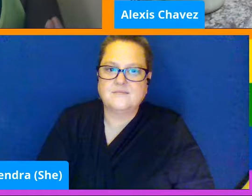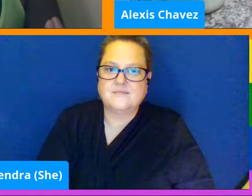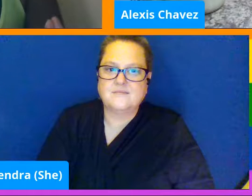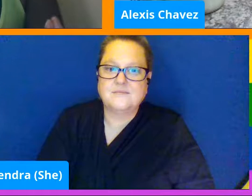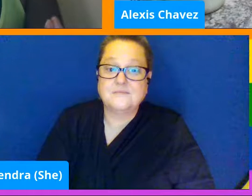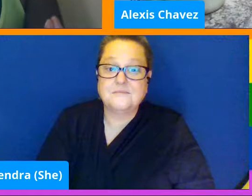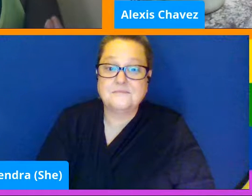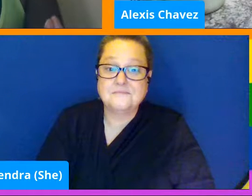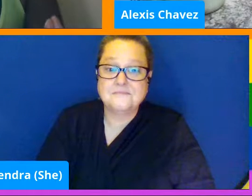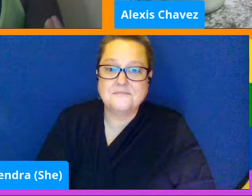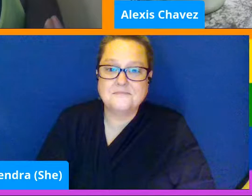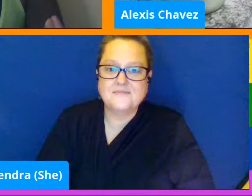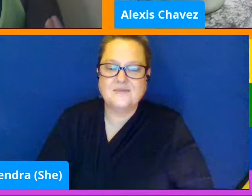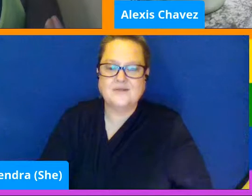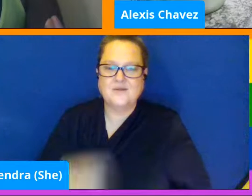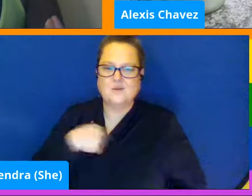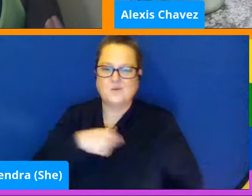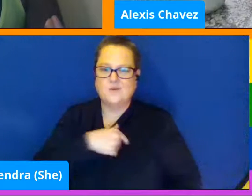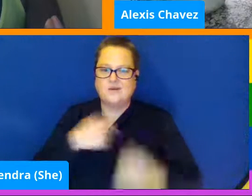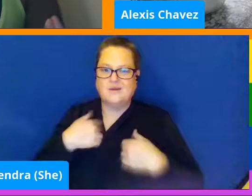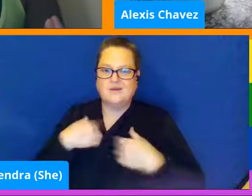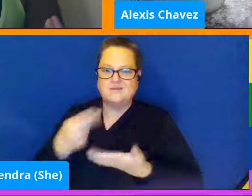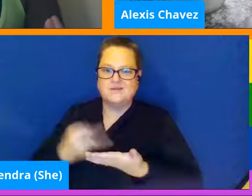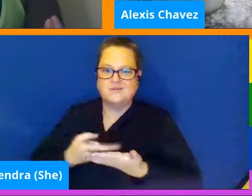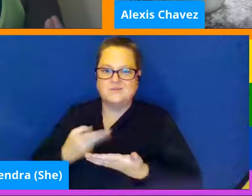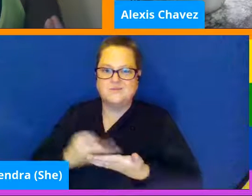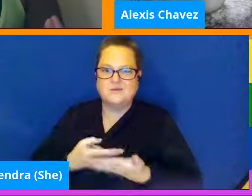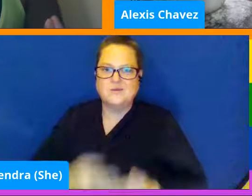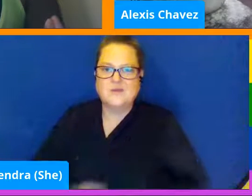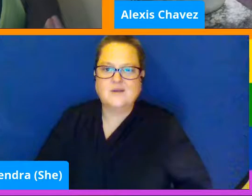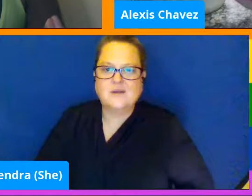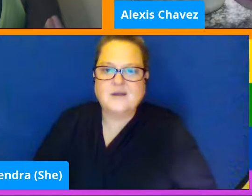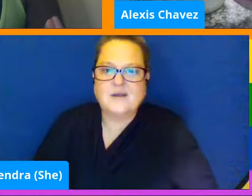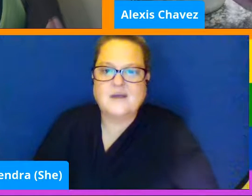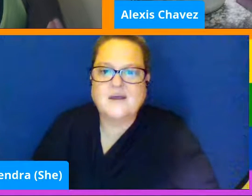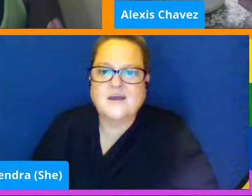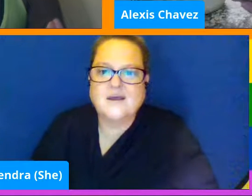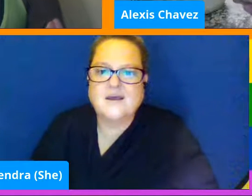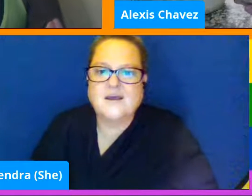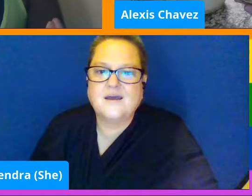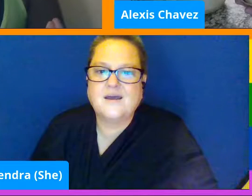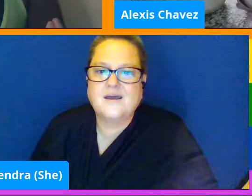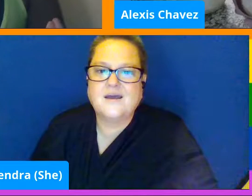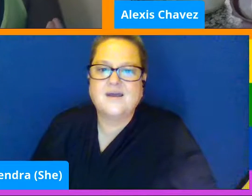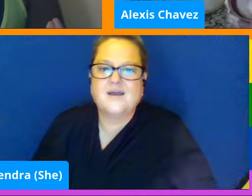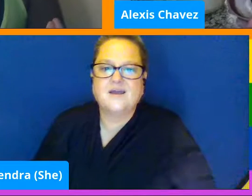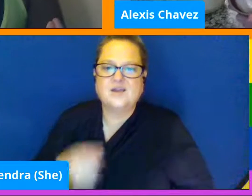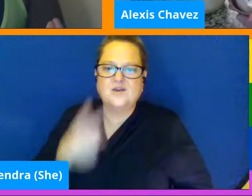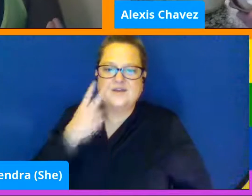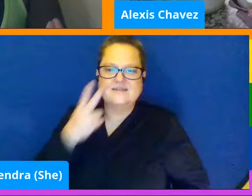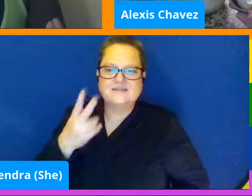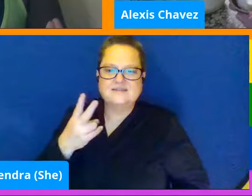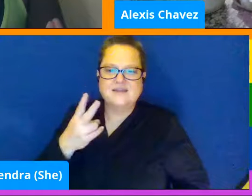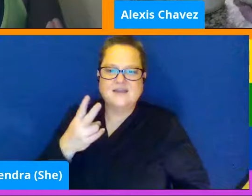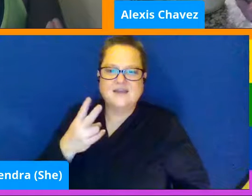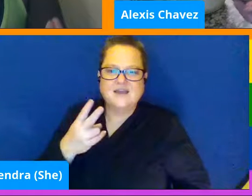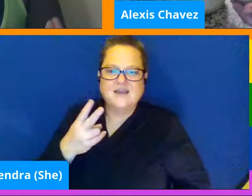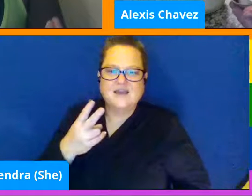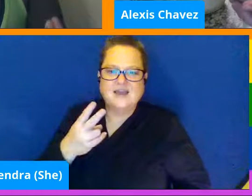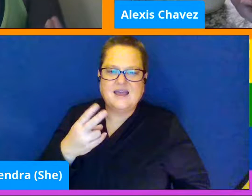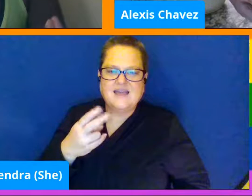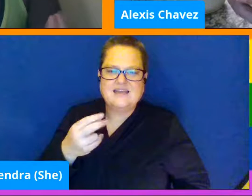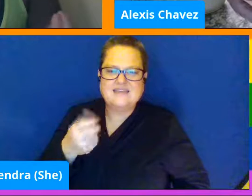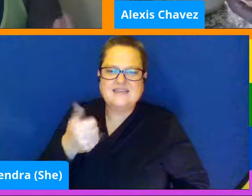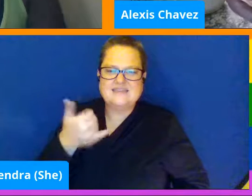So we got a spoon here. And it looks like you can tell it's still kind of like pudding-y.